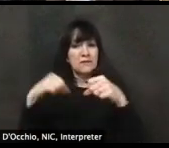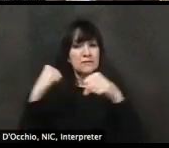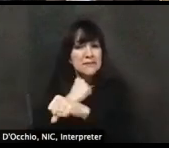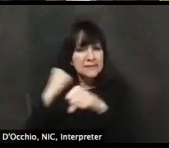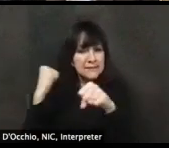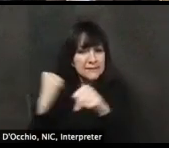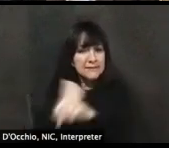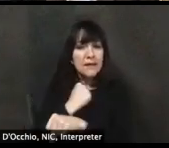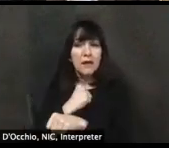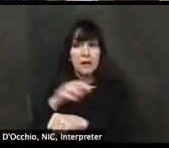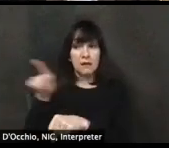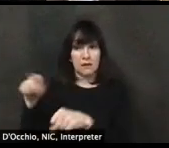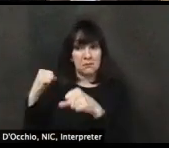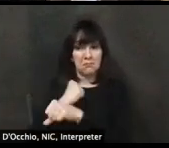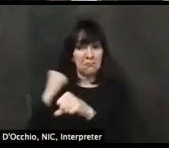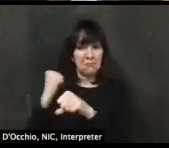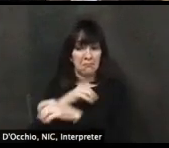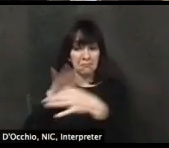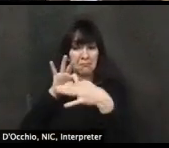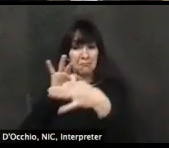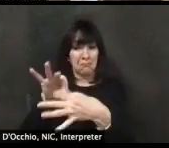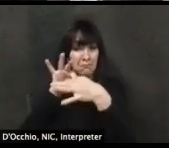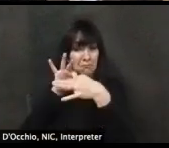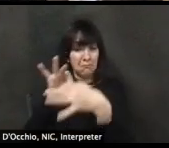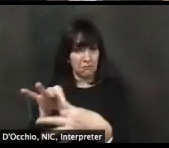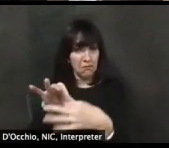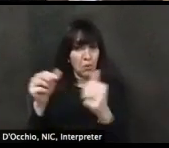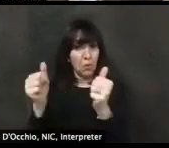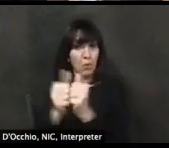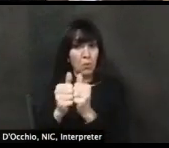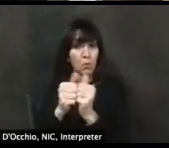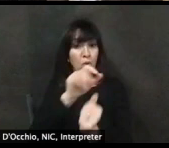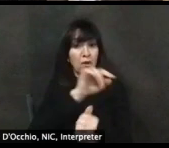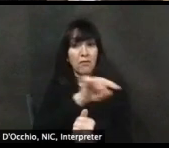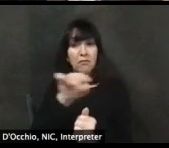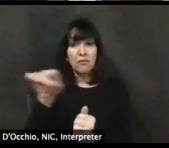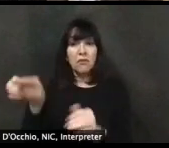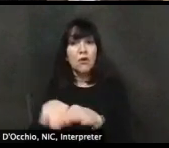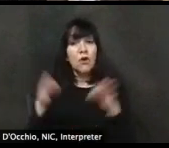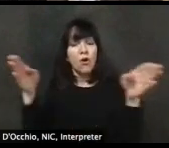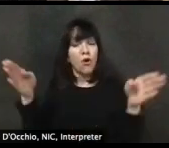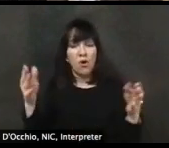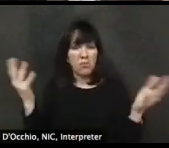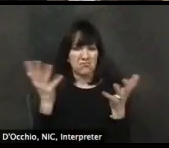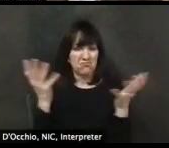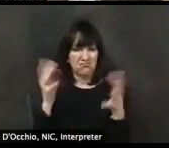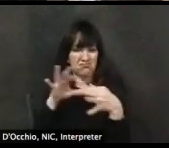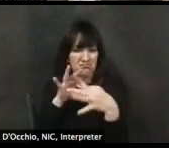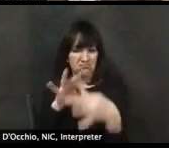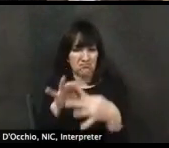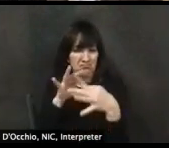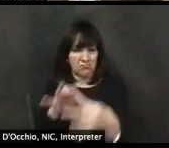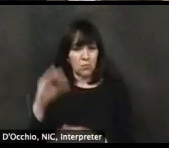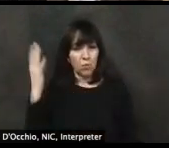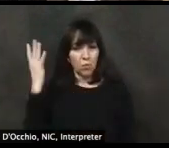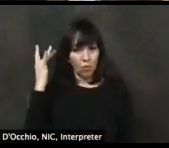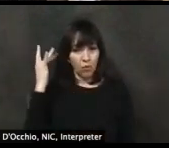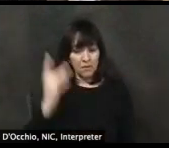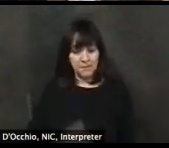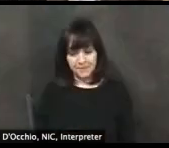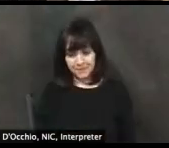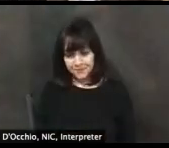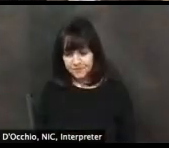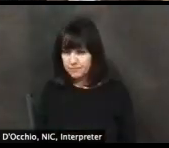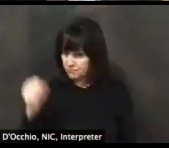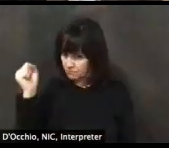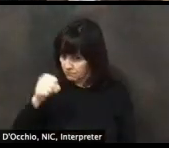data are incredibly important to us. And, um, you know, we've had a lot of lengthy conversations with our colleagues at the centers